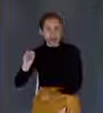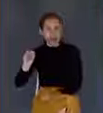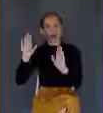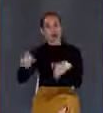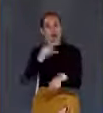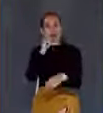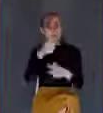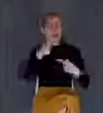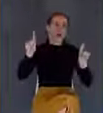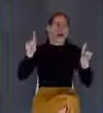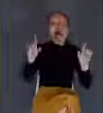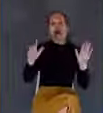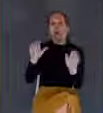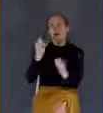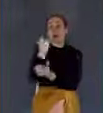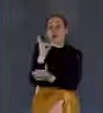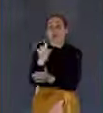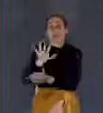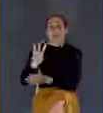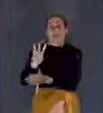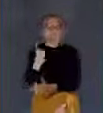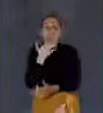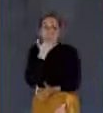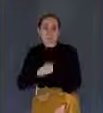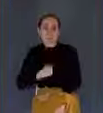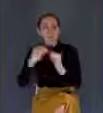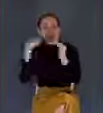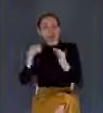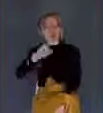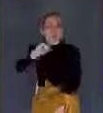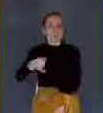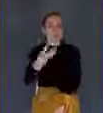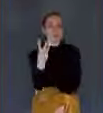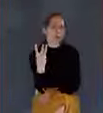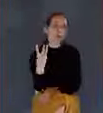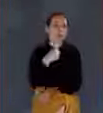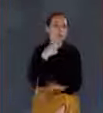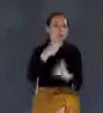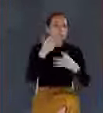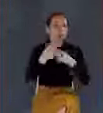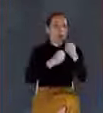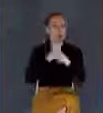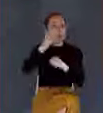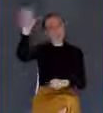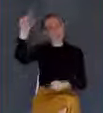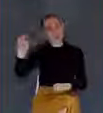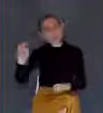Witnesses who said the Lord would come in 1914, 1915, 1918, 1920,